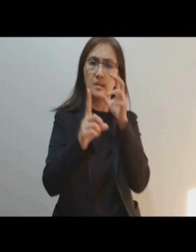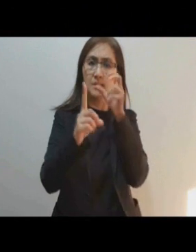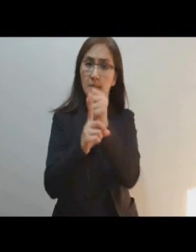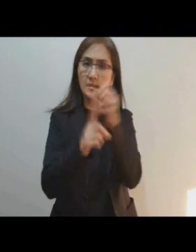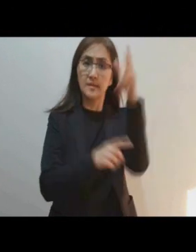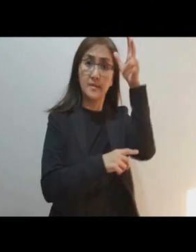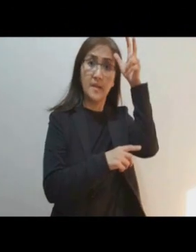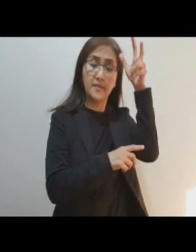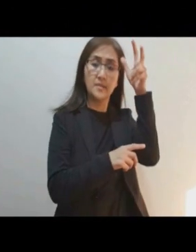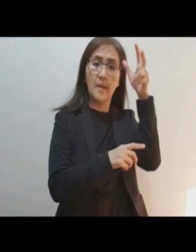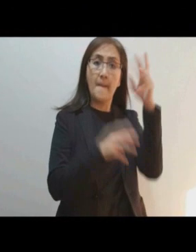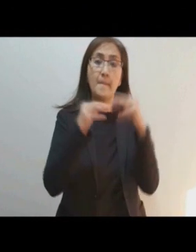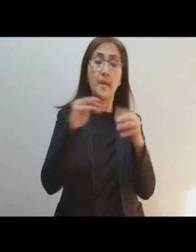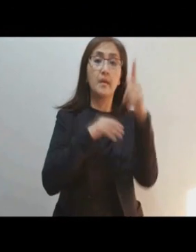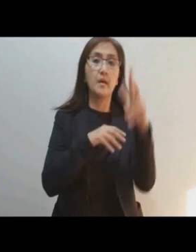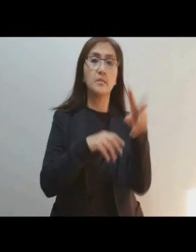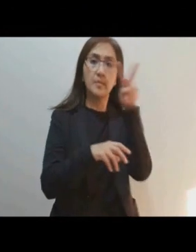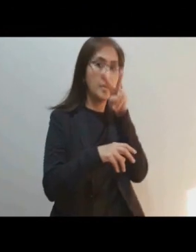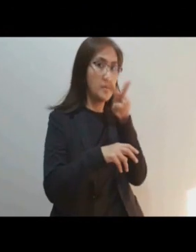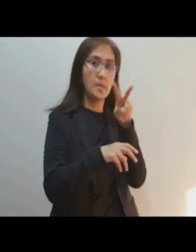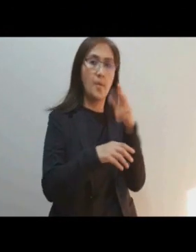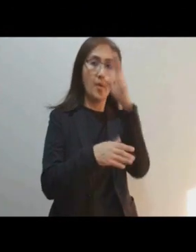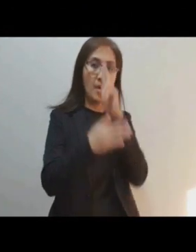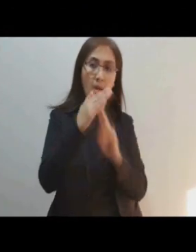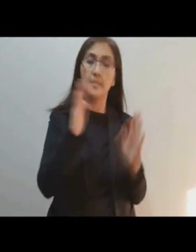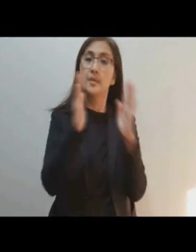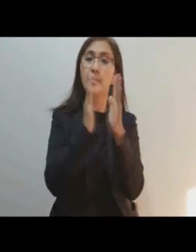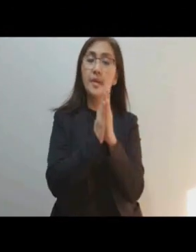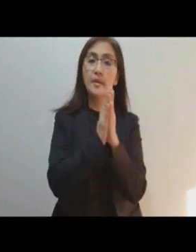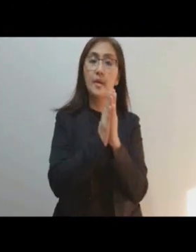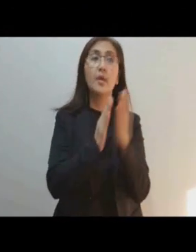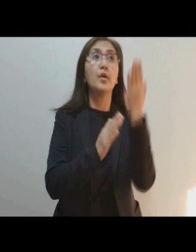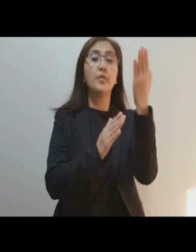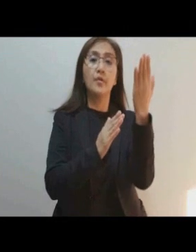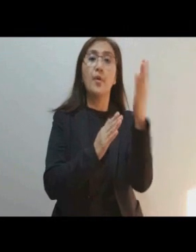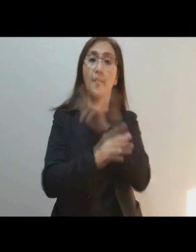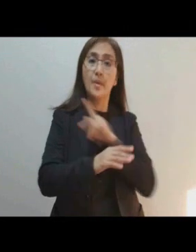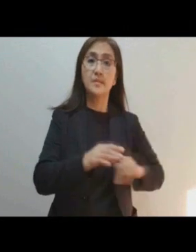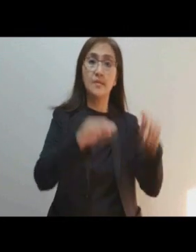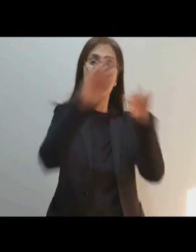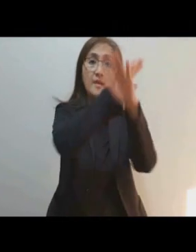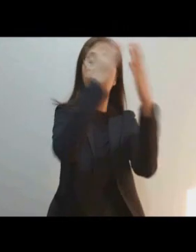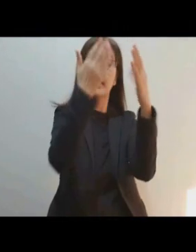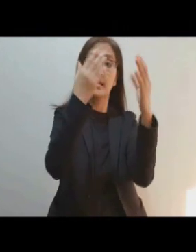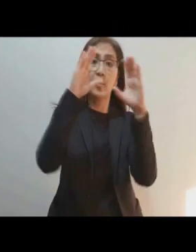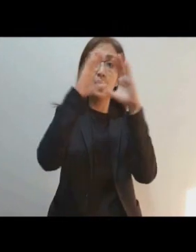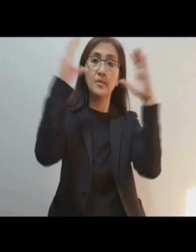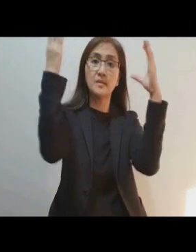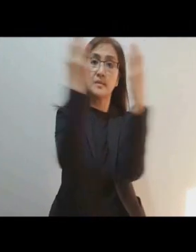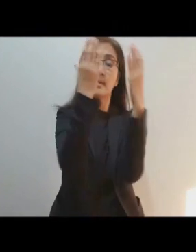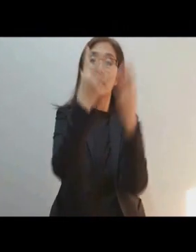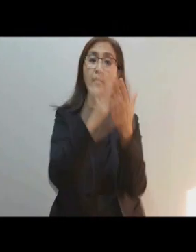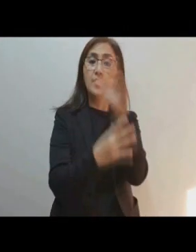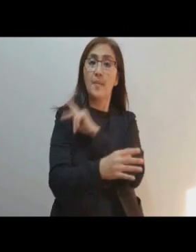snares of the devil May God rebuke him, we humbly pray And do thou, O Prince of the Heavenly